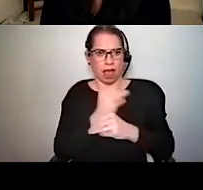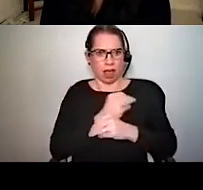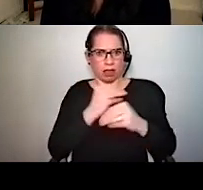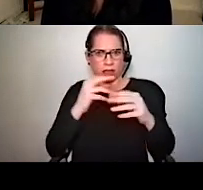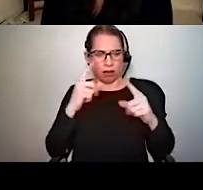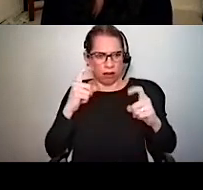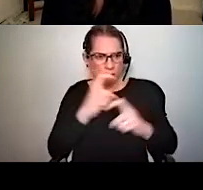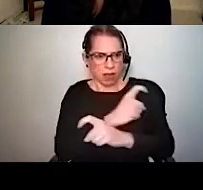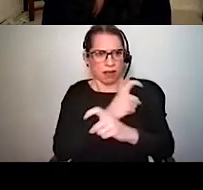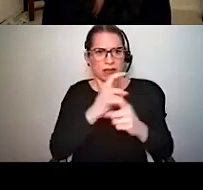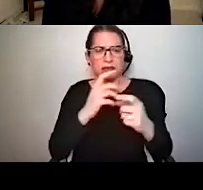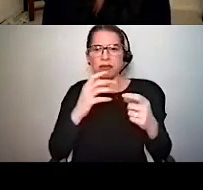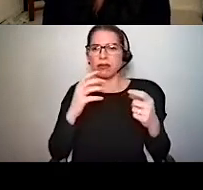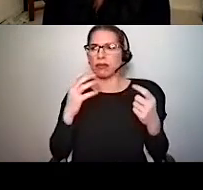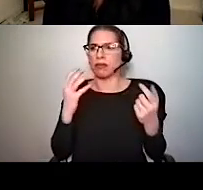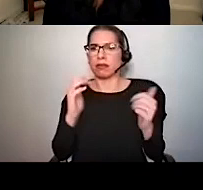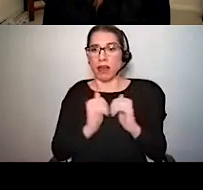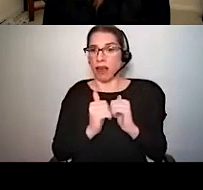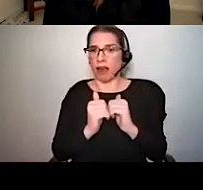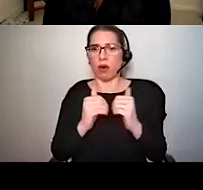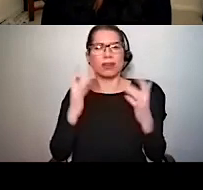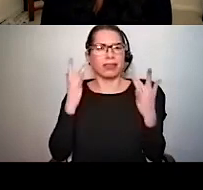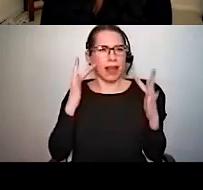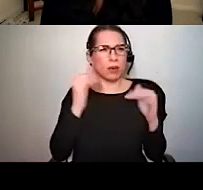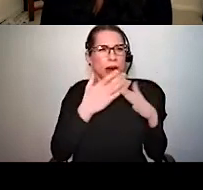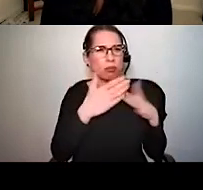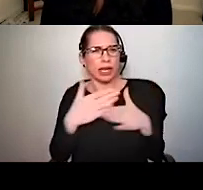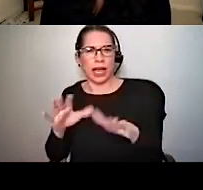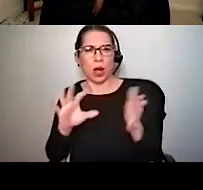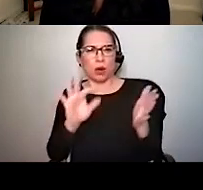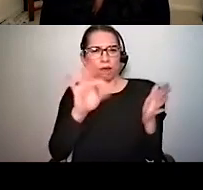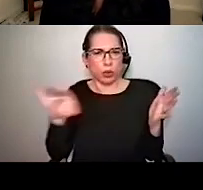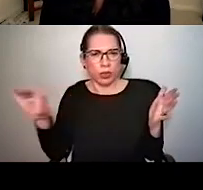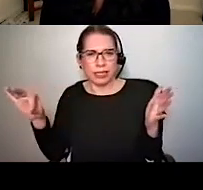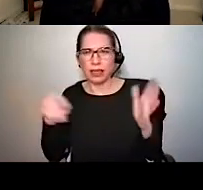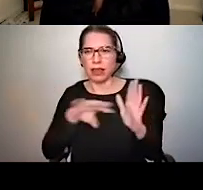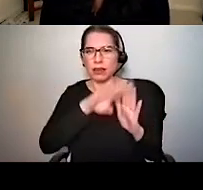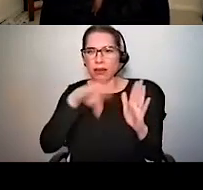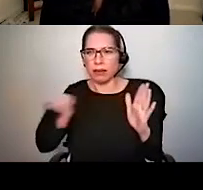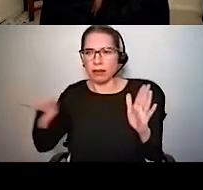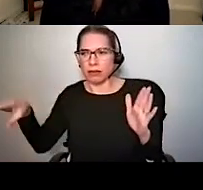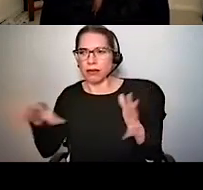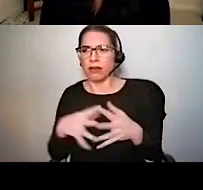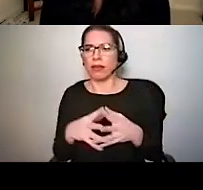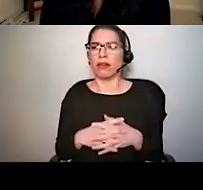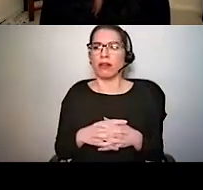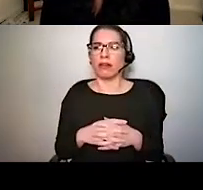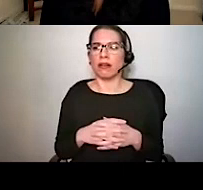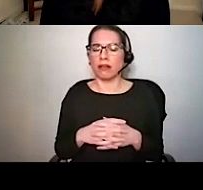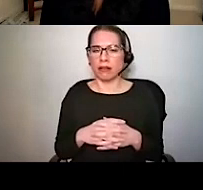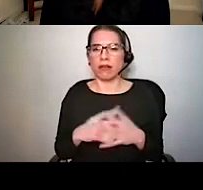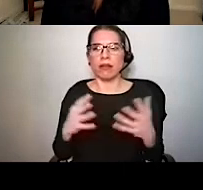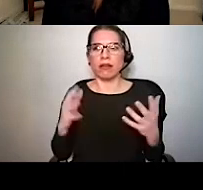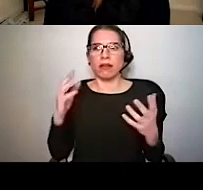frequency and intensity components. But what our brains decide to do with that sound is just phenomenal.